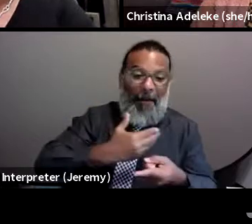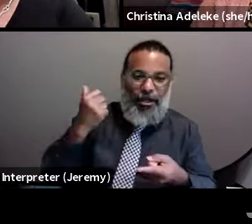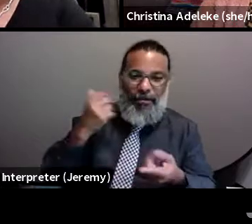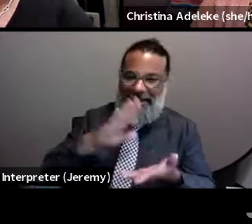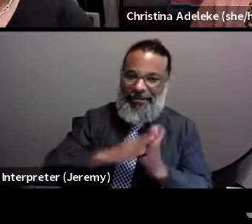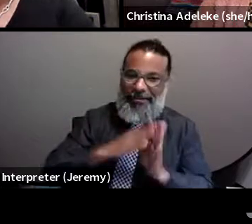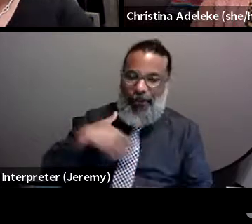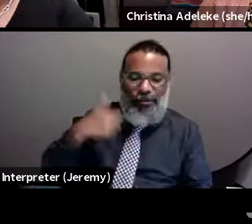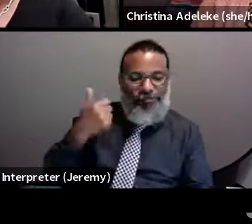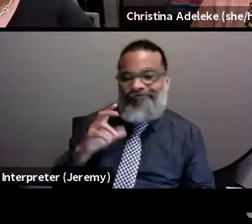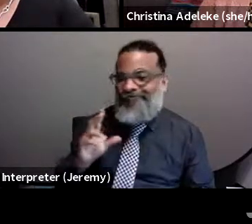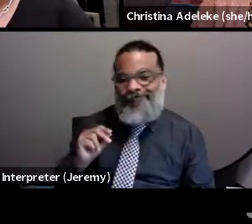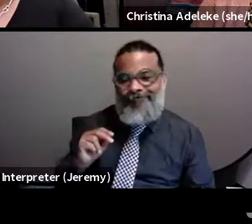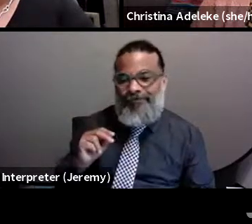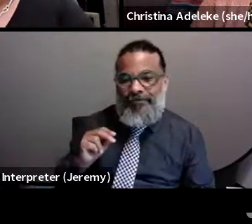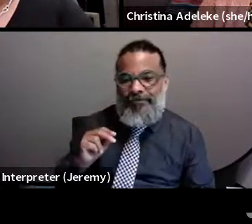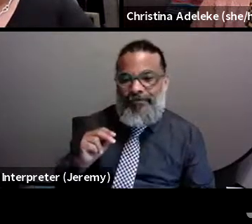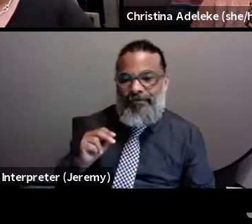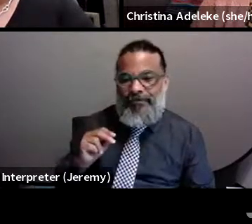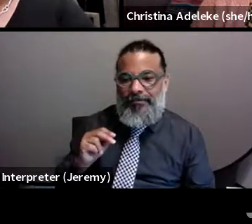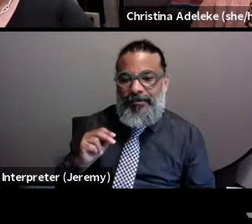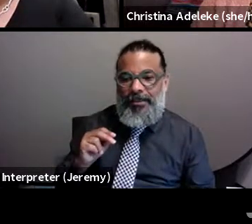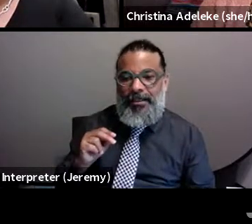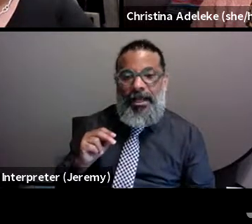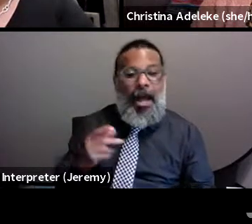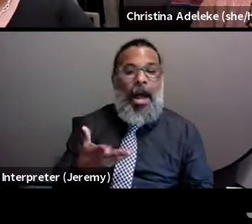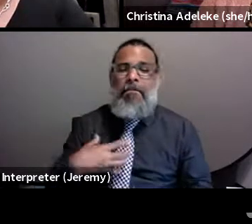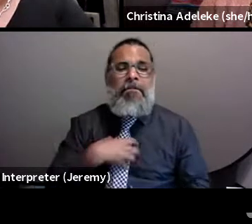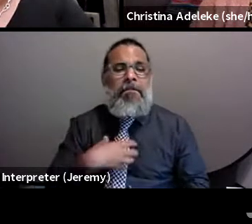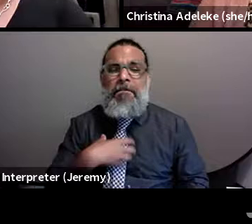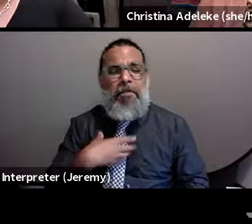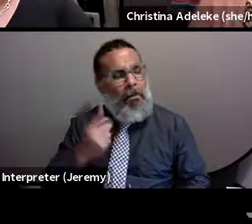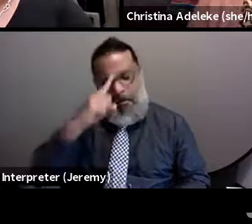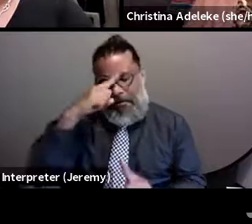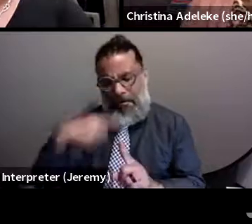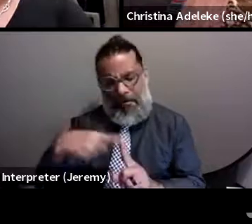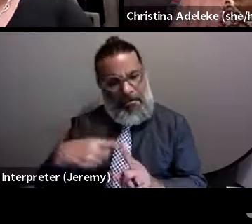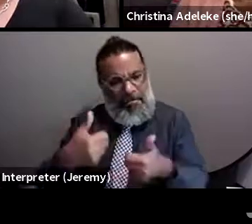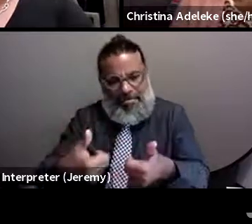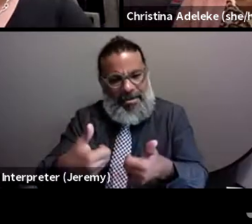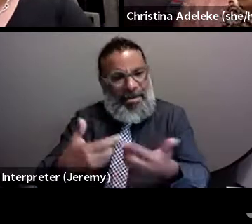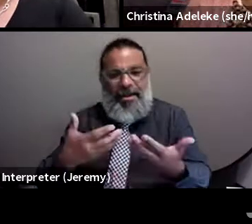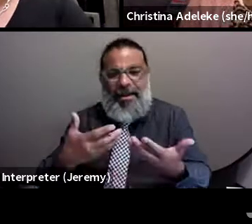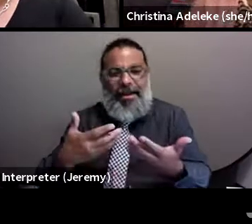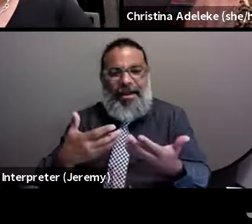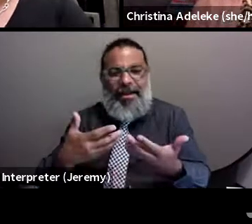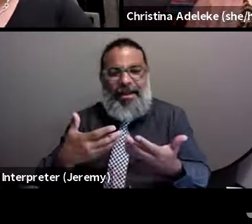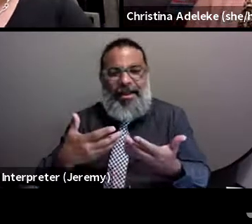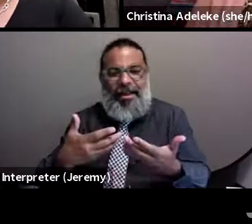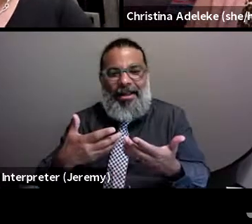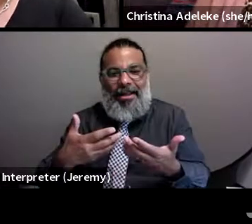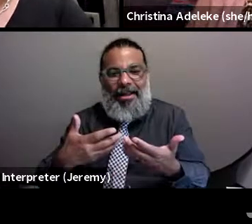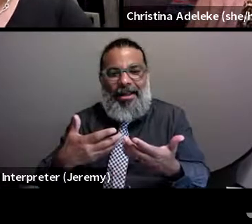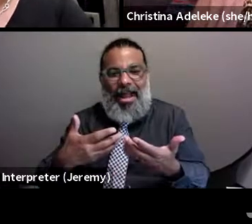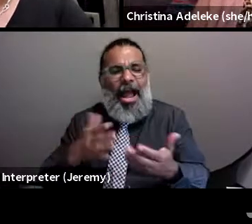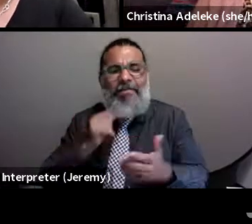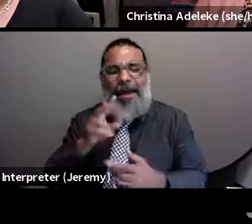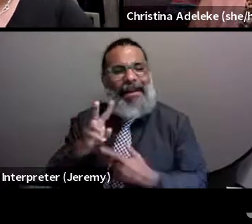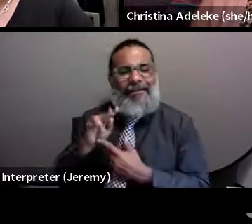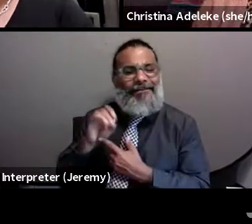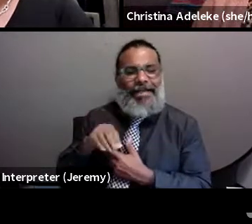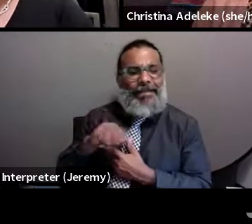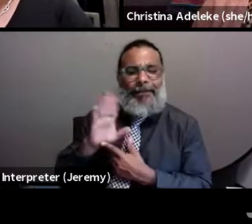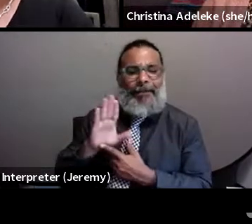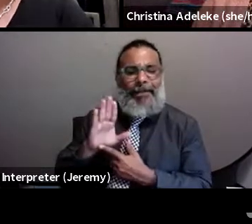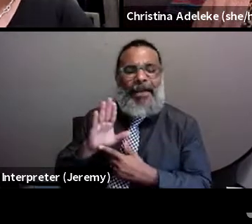it. But, you know, and I don't, I don't complain, I'm an optimist, I'm, you know, I don't like to be a victim in that regard. But